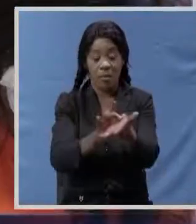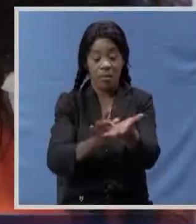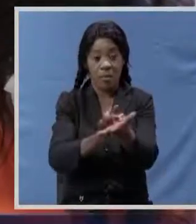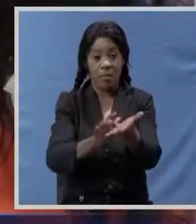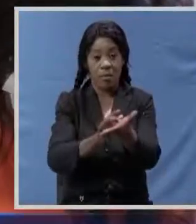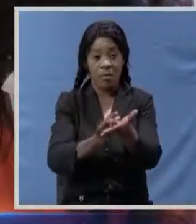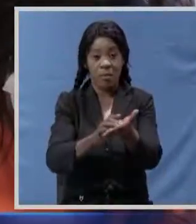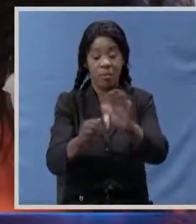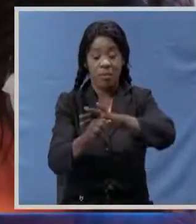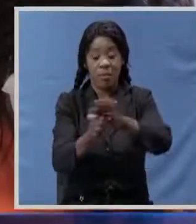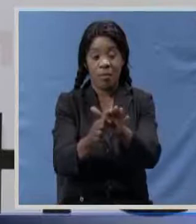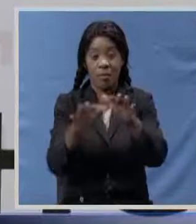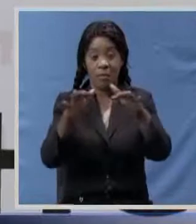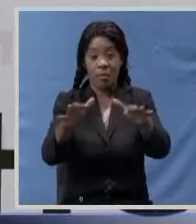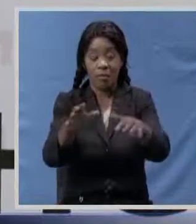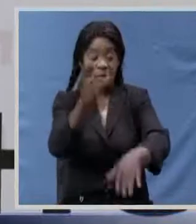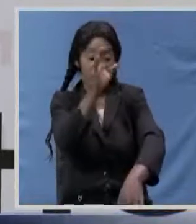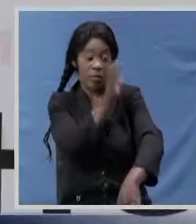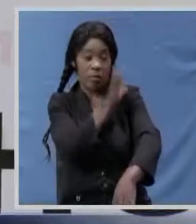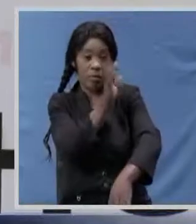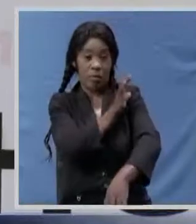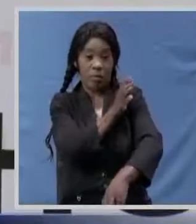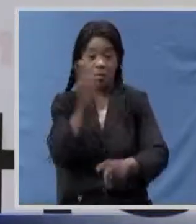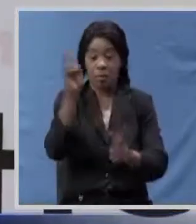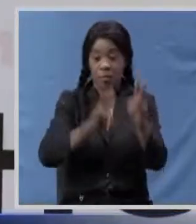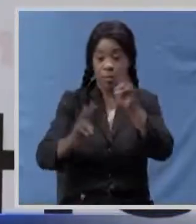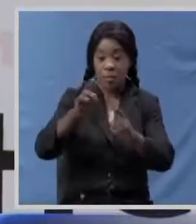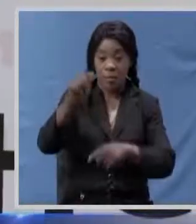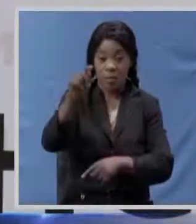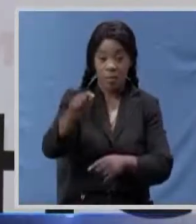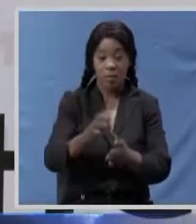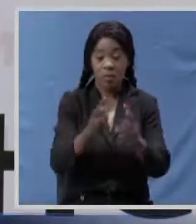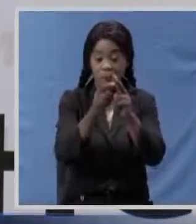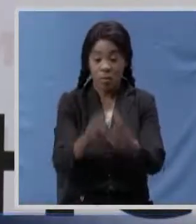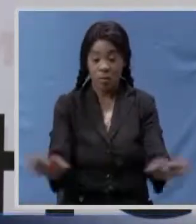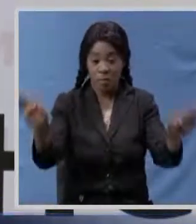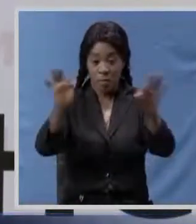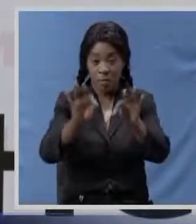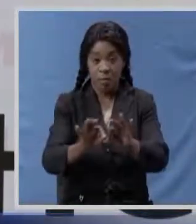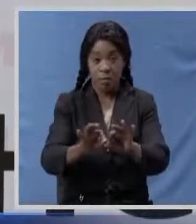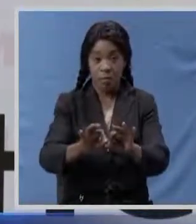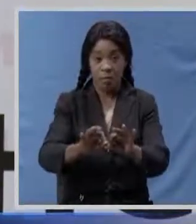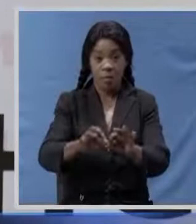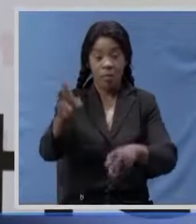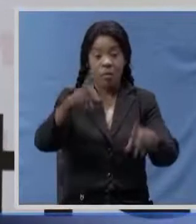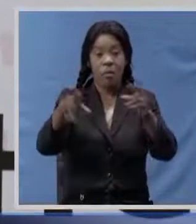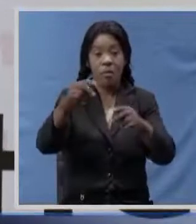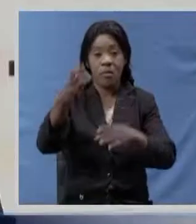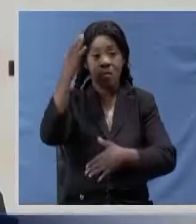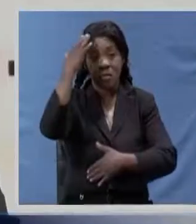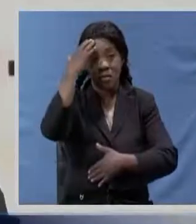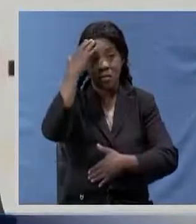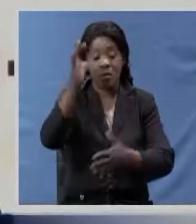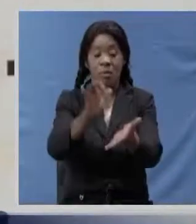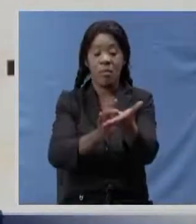visit you very soon so it is very important that our people know that there is no vaccine for the coronavirus